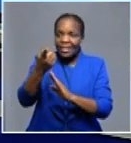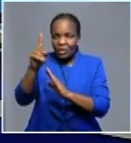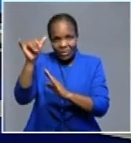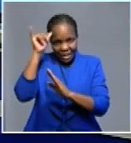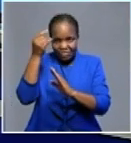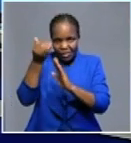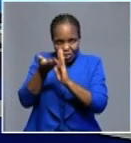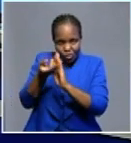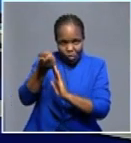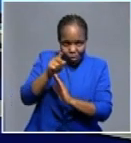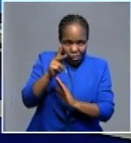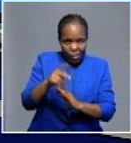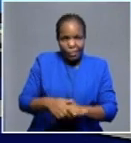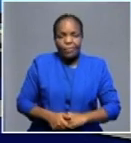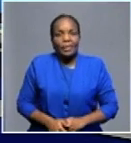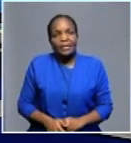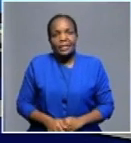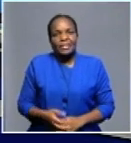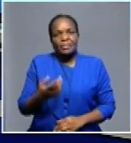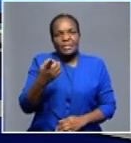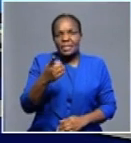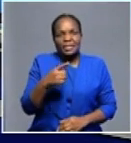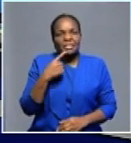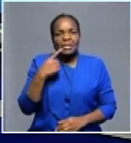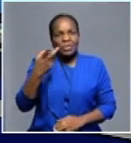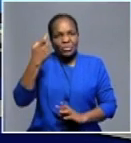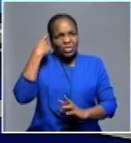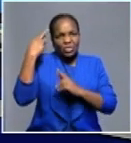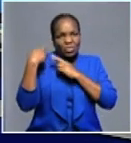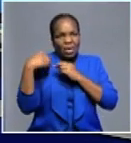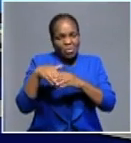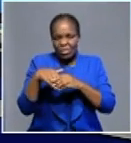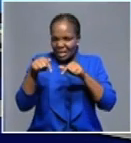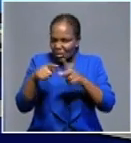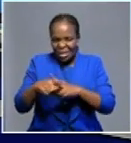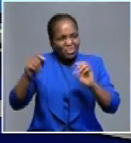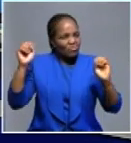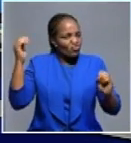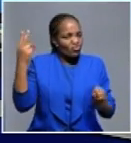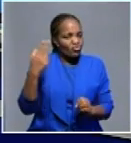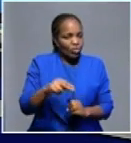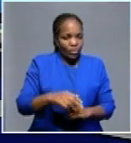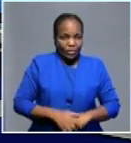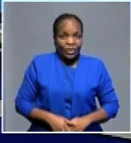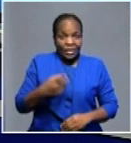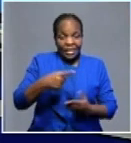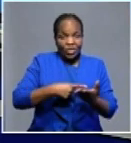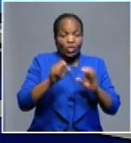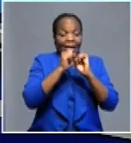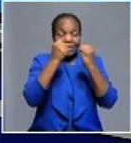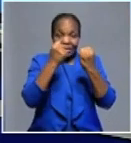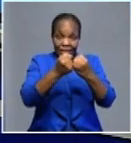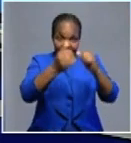fuel prices and general inflation suggest this cannot be held off indefinitely. This week, the Namibia Bus and Taxi